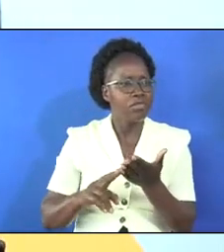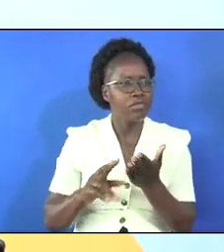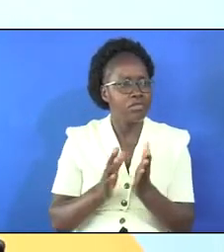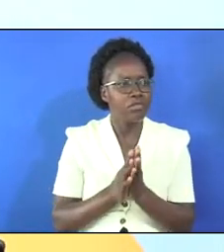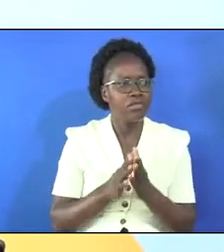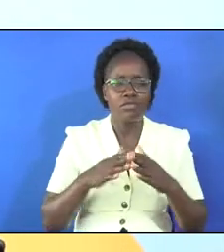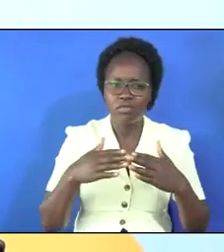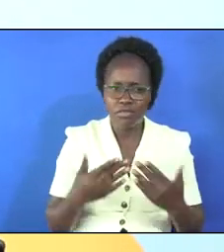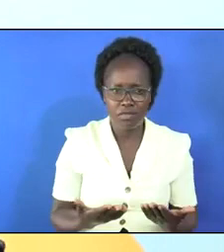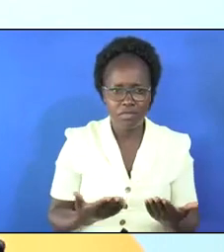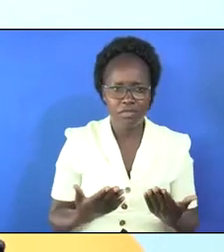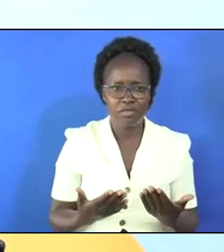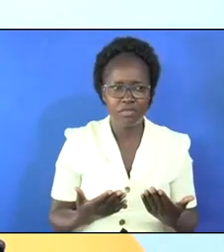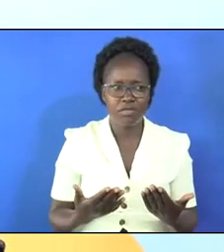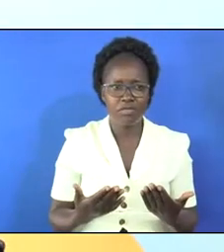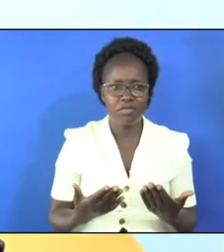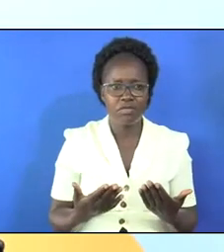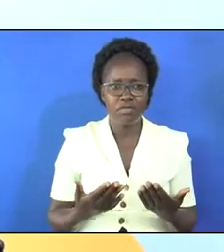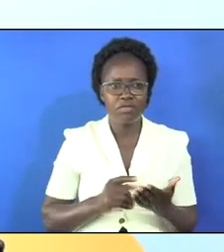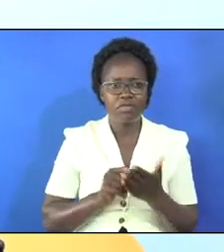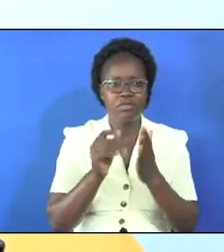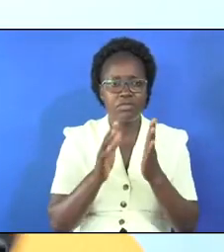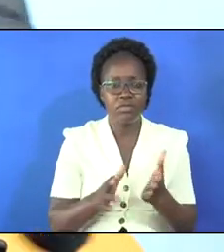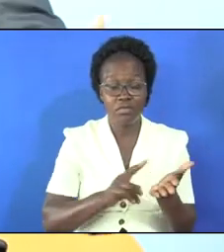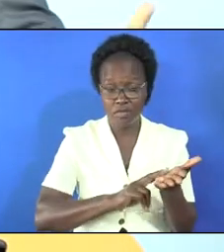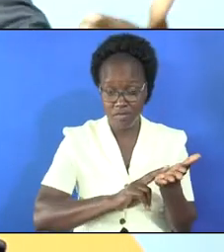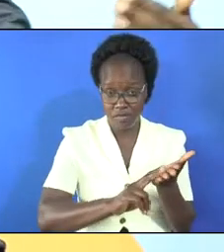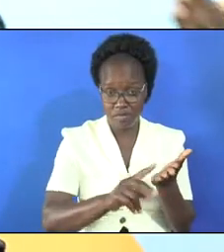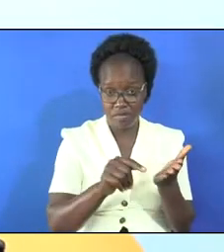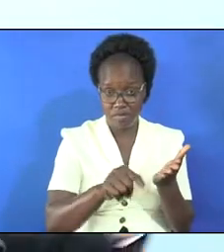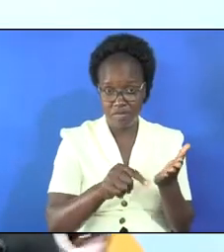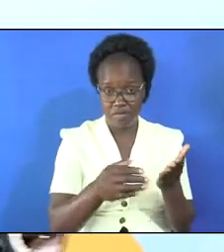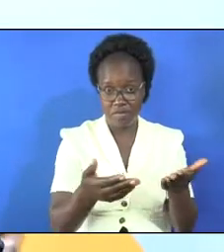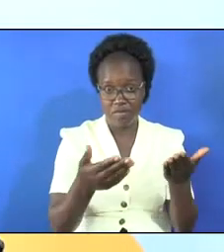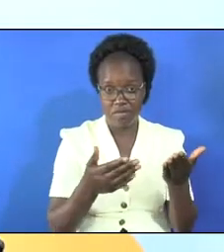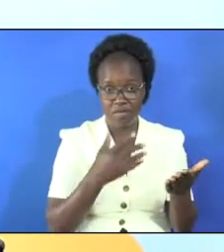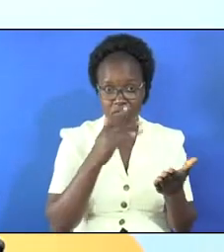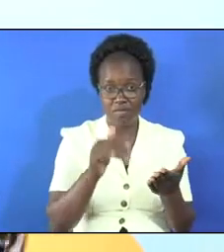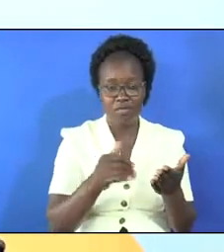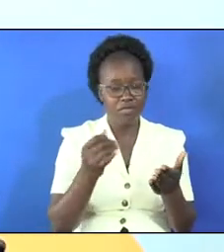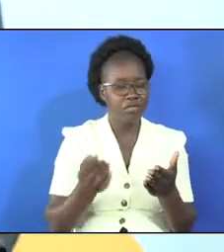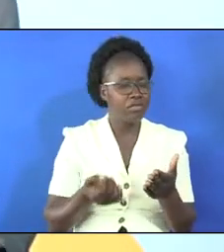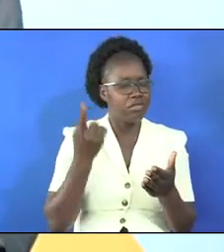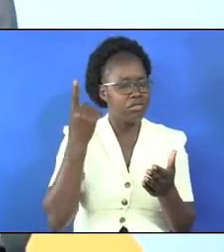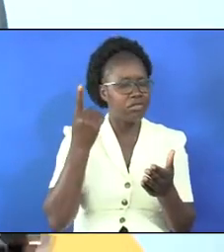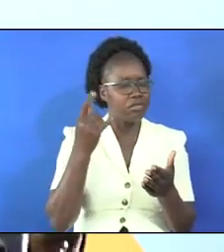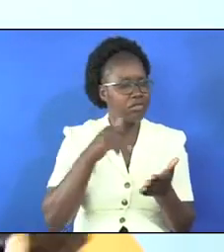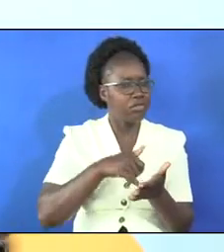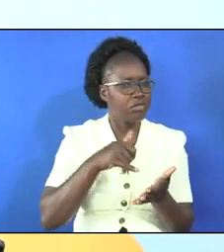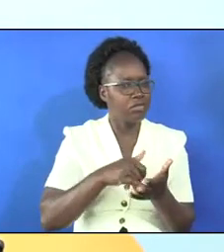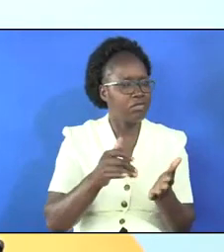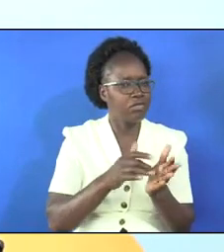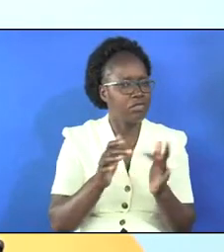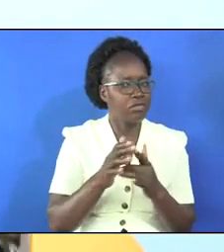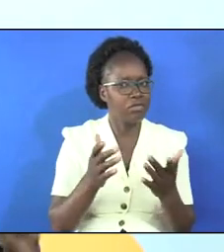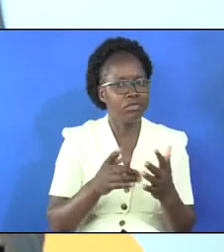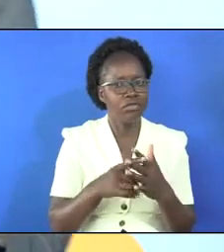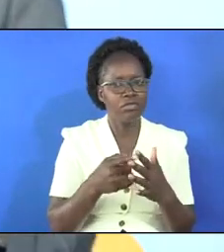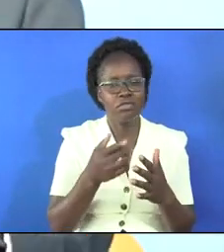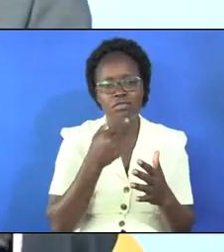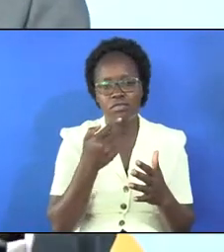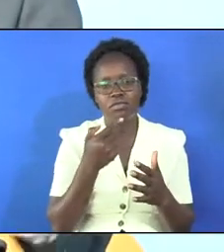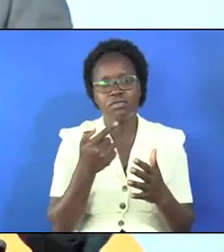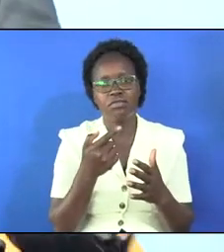and how the the the author of this verse is bringing it so that we understand it the bible begins by